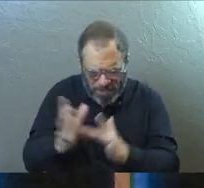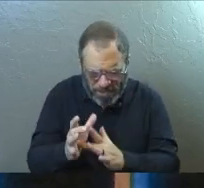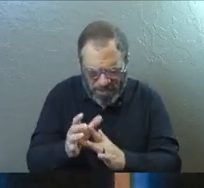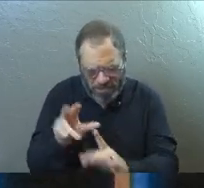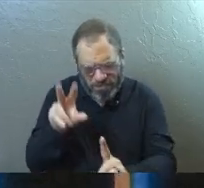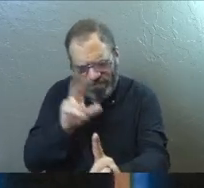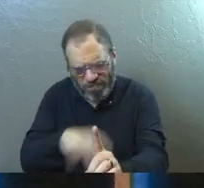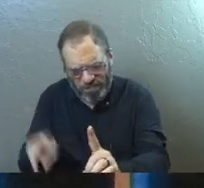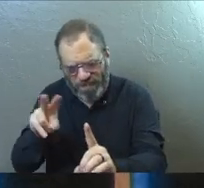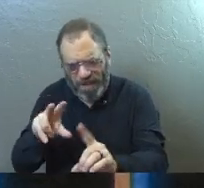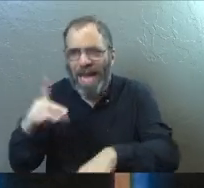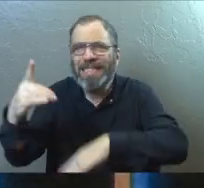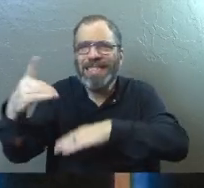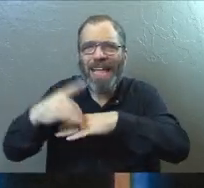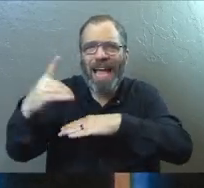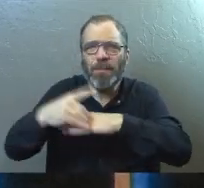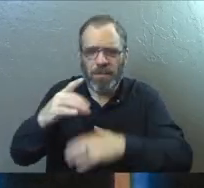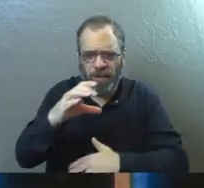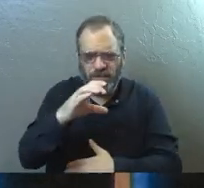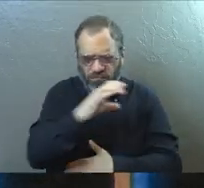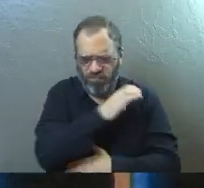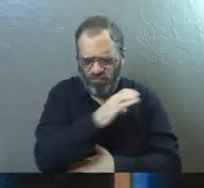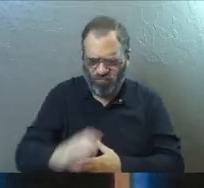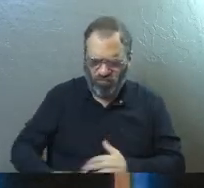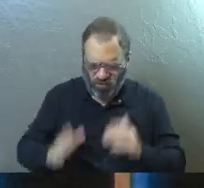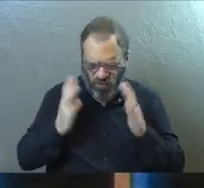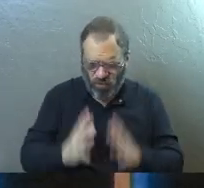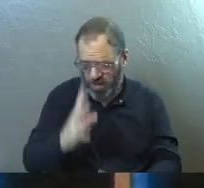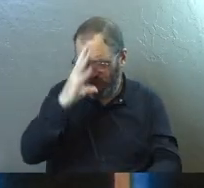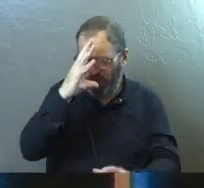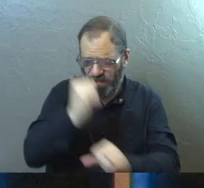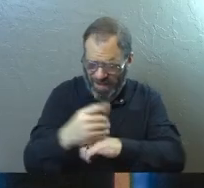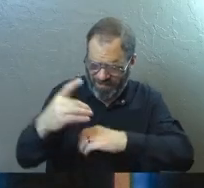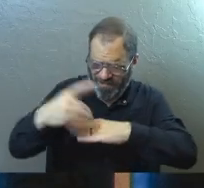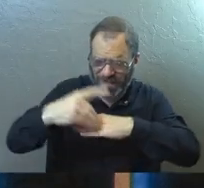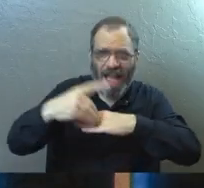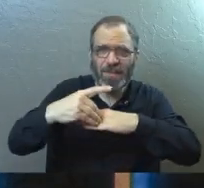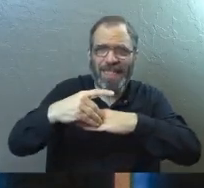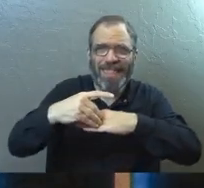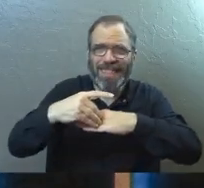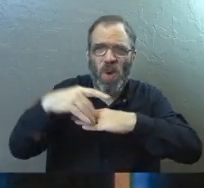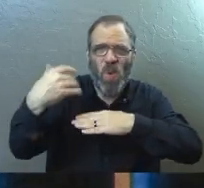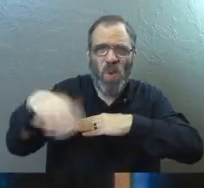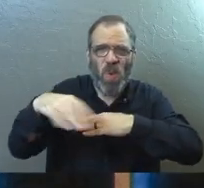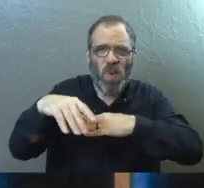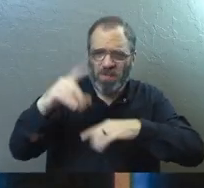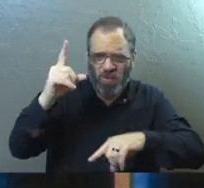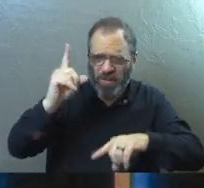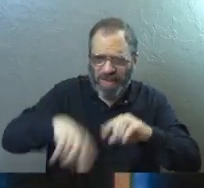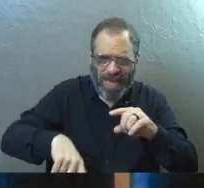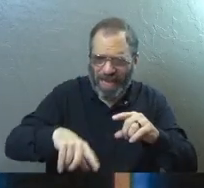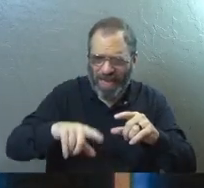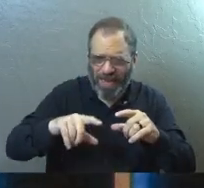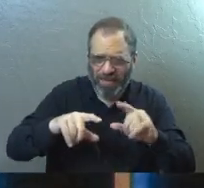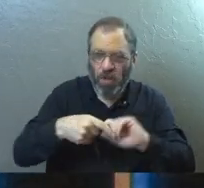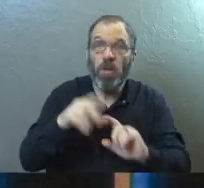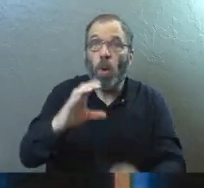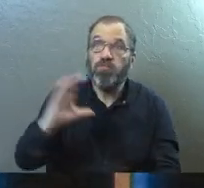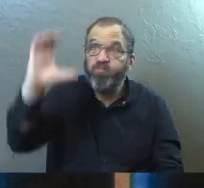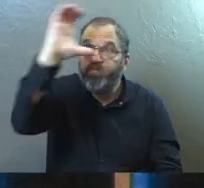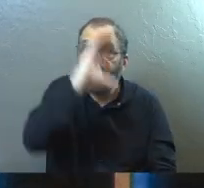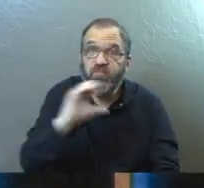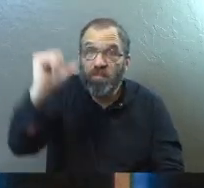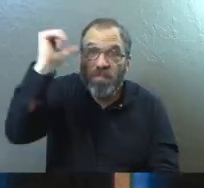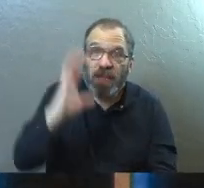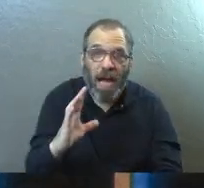gazing into the diamond of the Christian faith. He just is. And you can't ever be done. So if you're a seeker